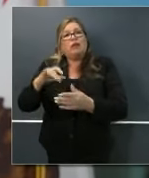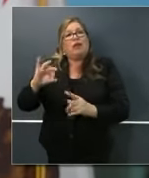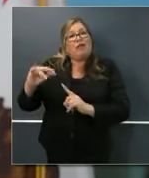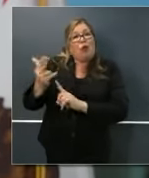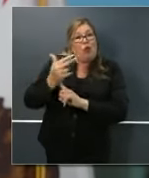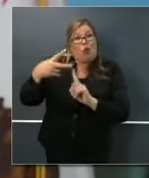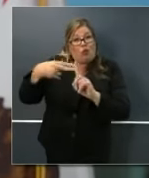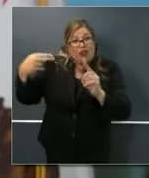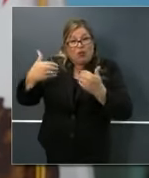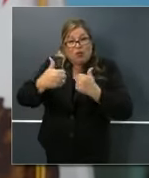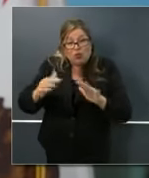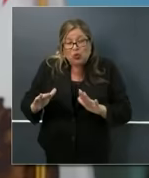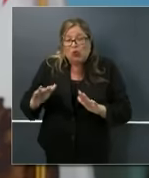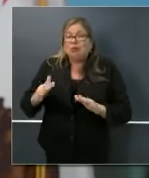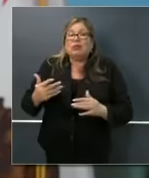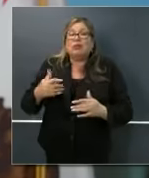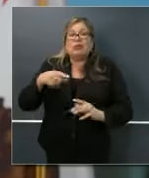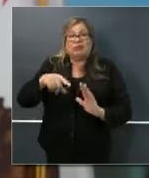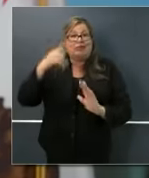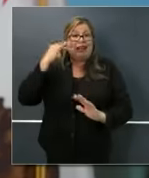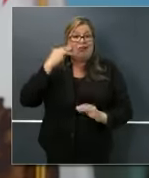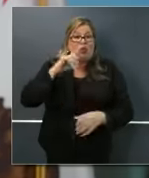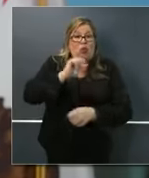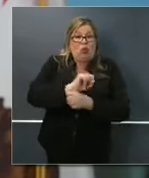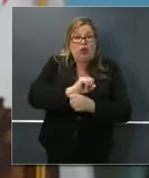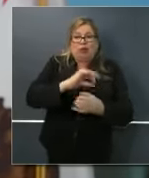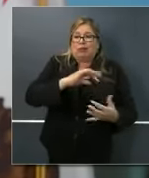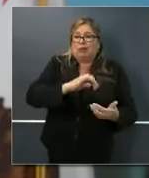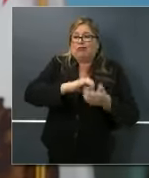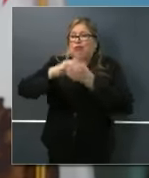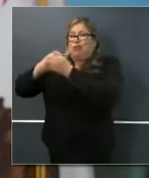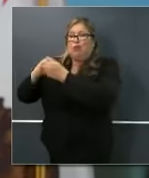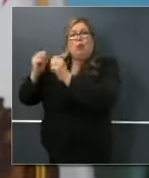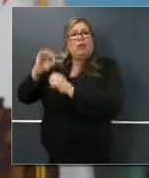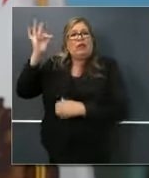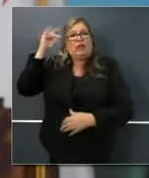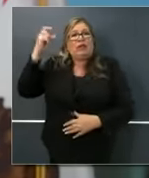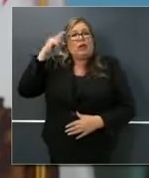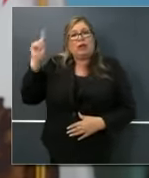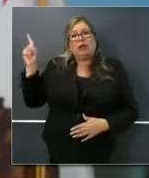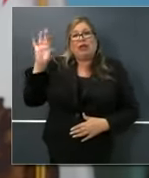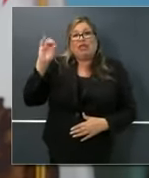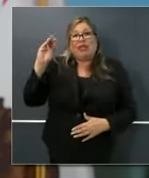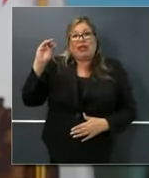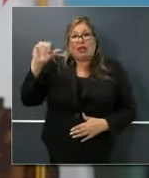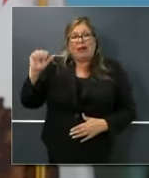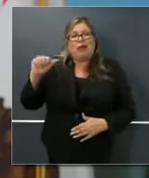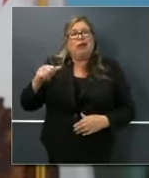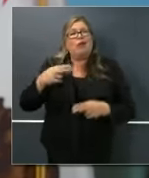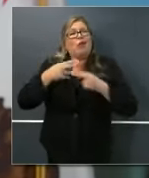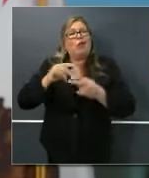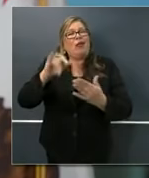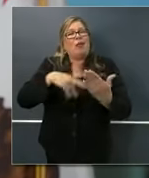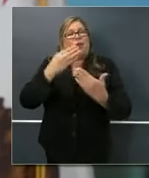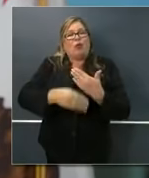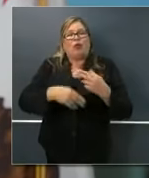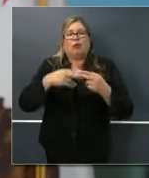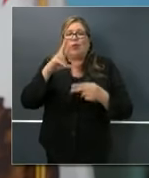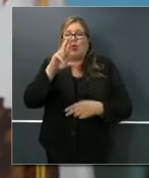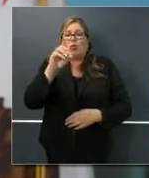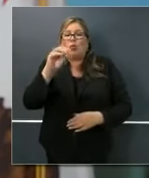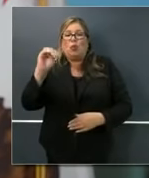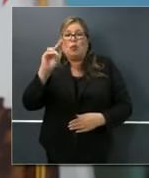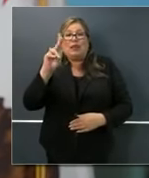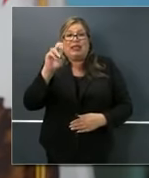the state working with FEMA through Project Roomkey specifically is targeting reimbursements that will allow us